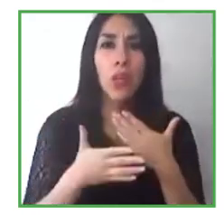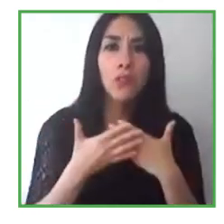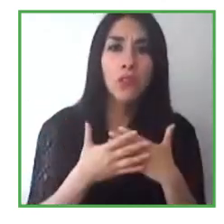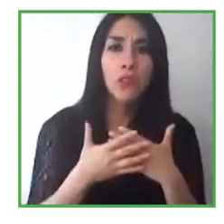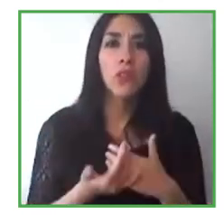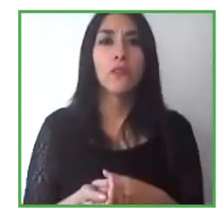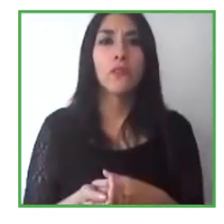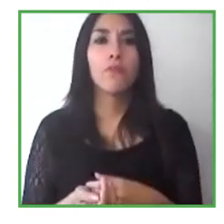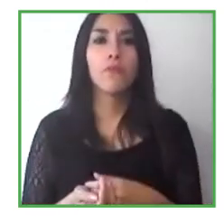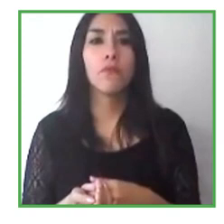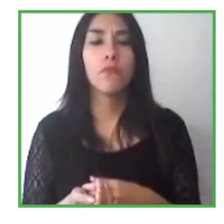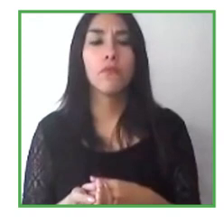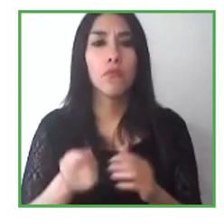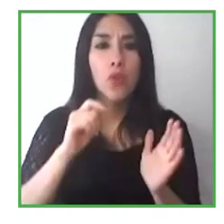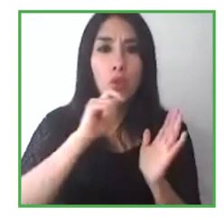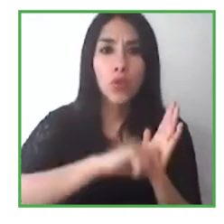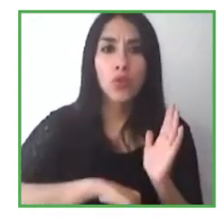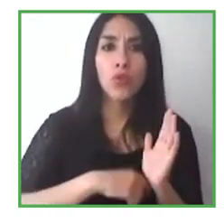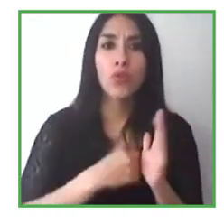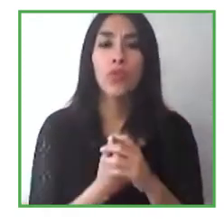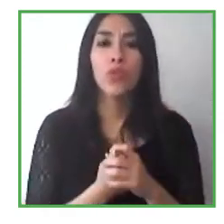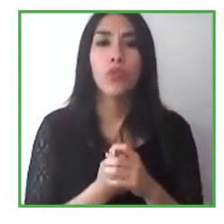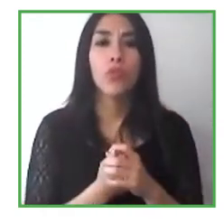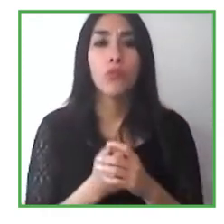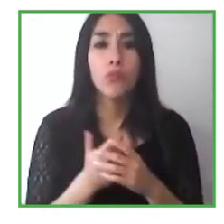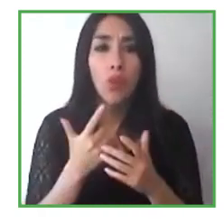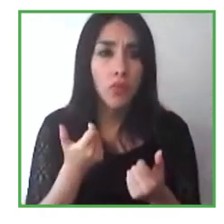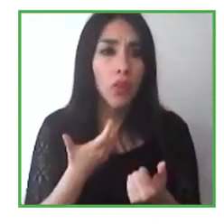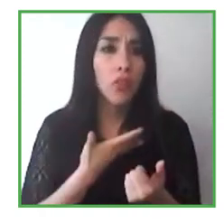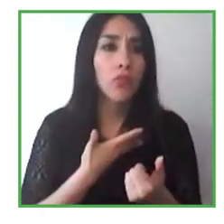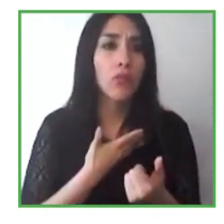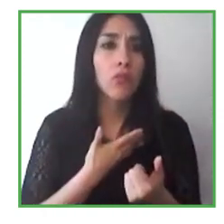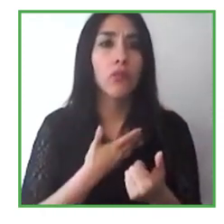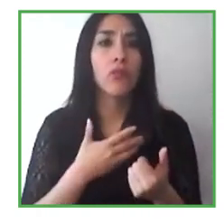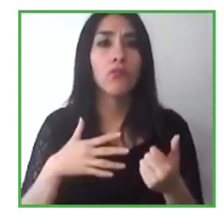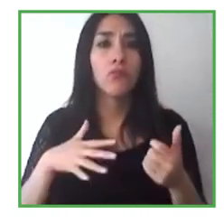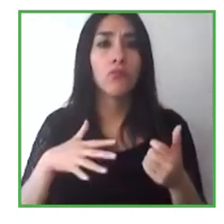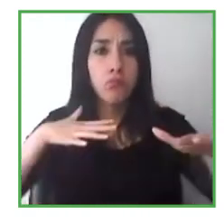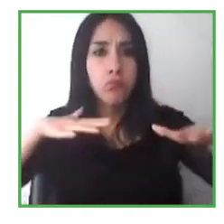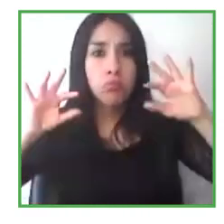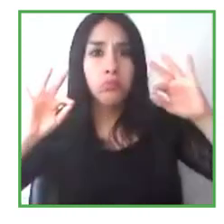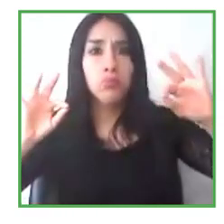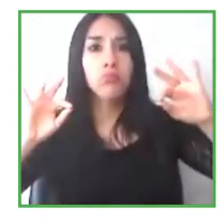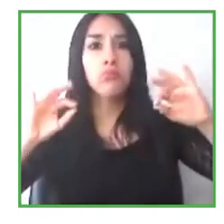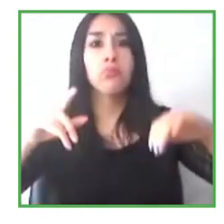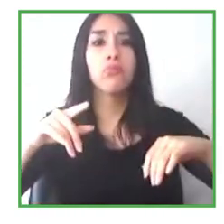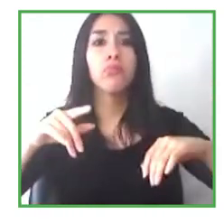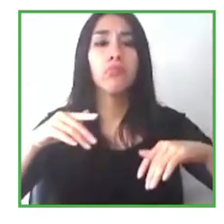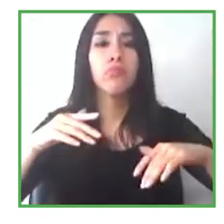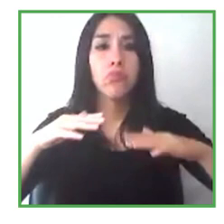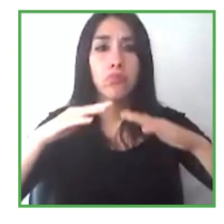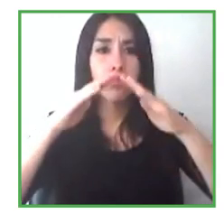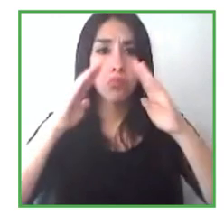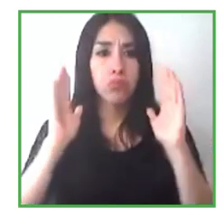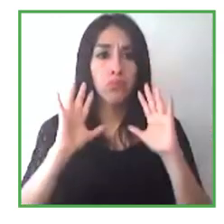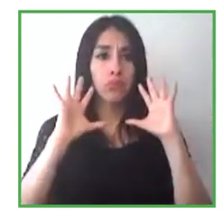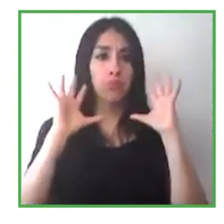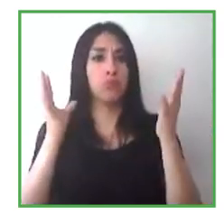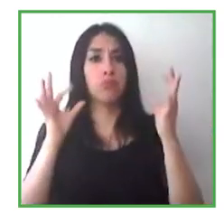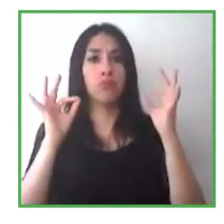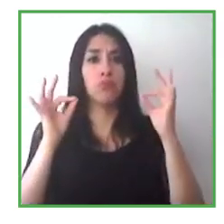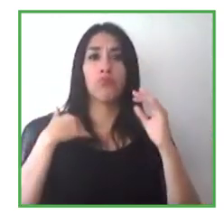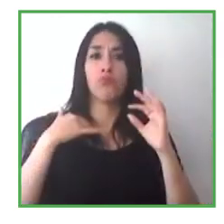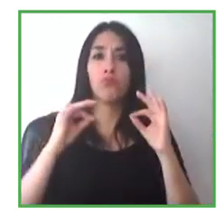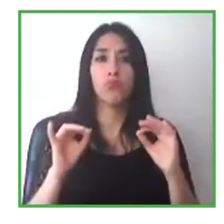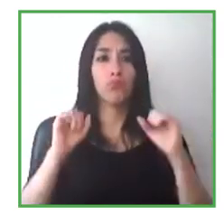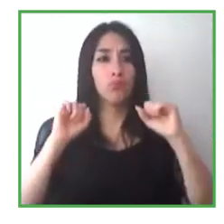space at your home in order to wake work from your place. And so you will automatically